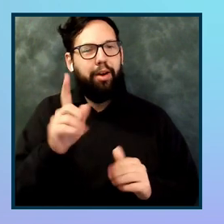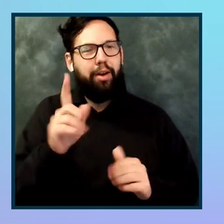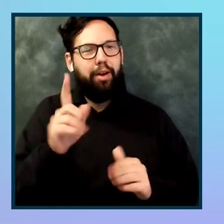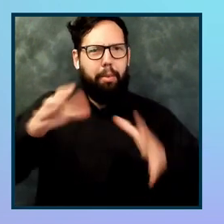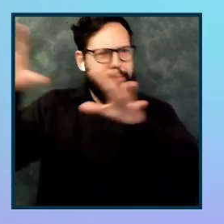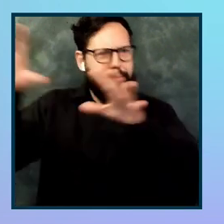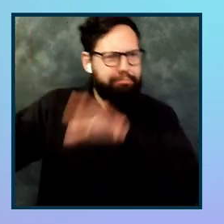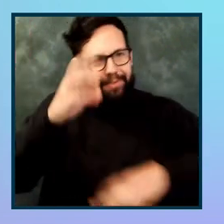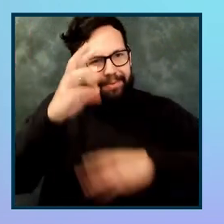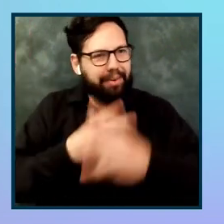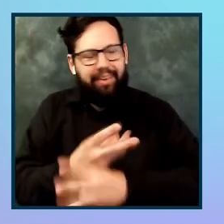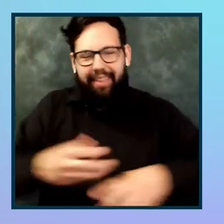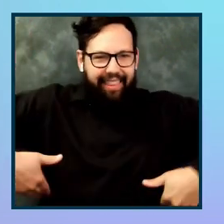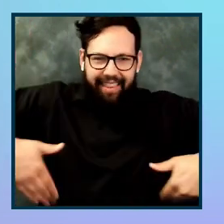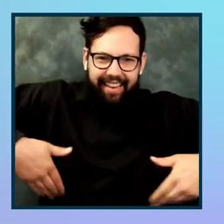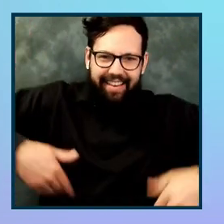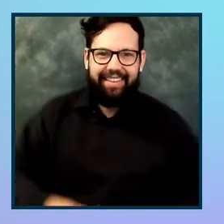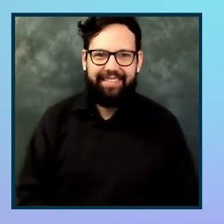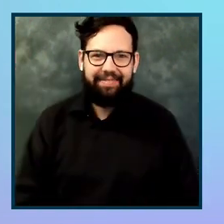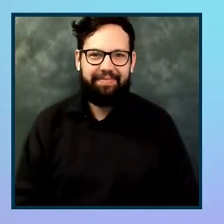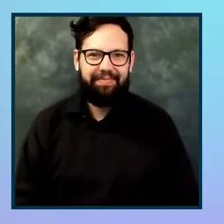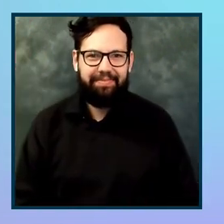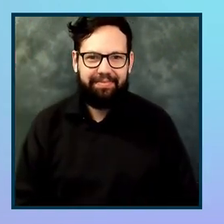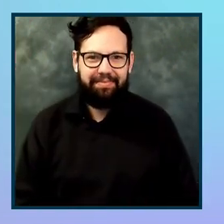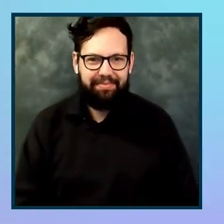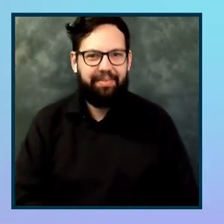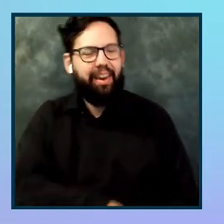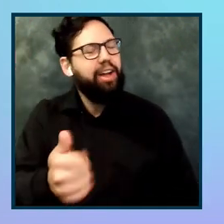but one other question we have here.